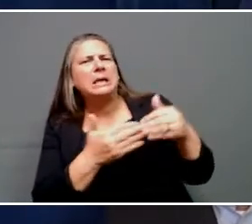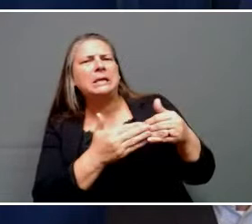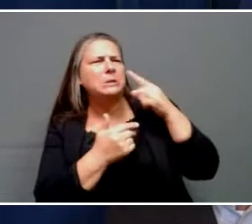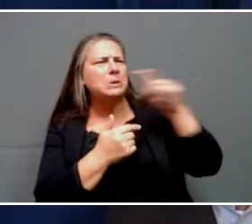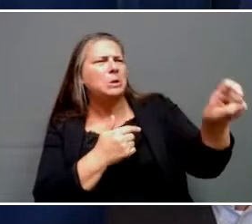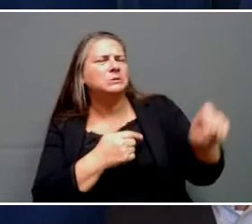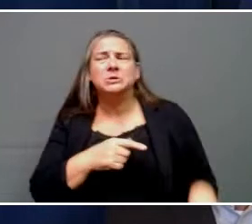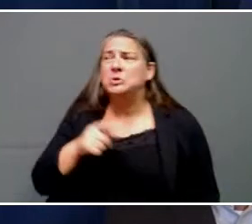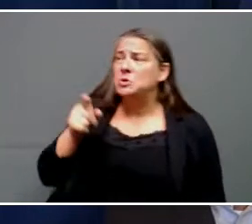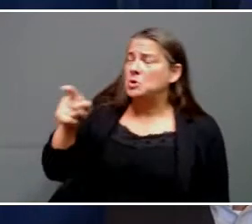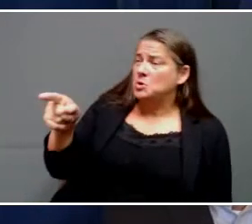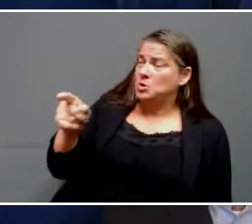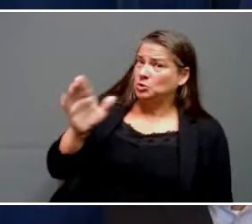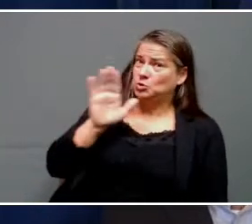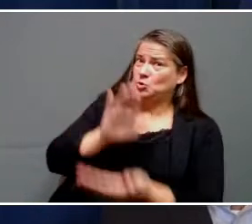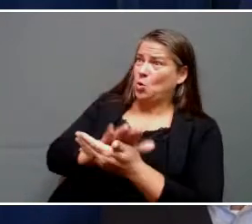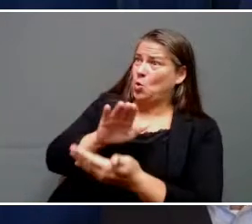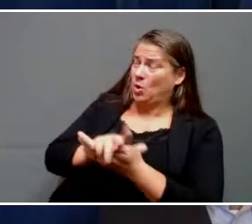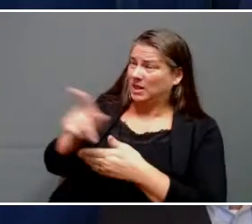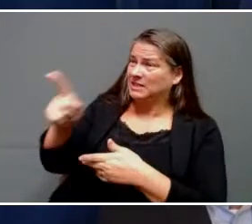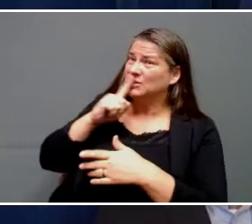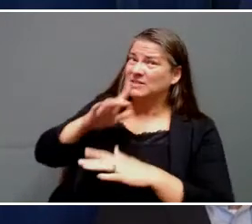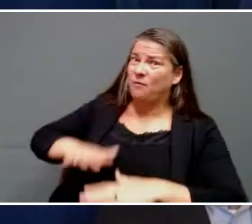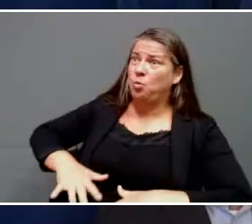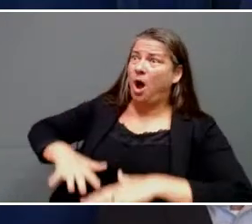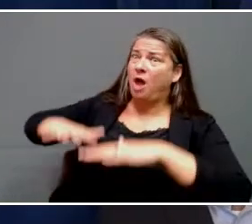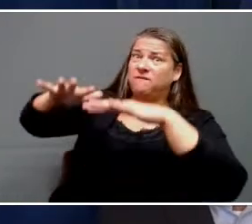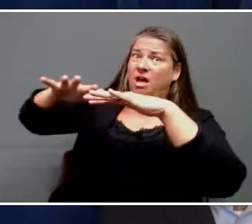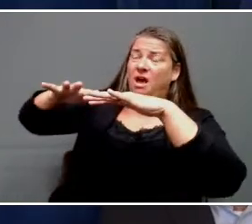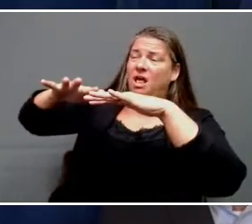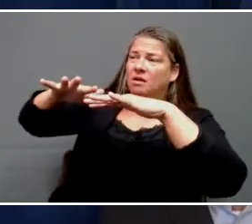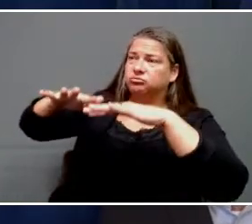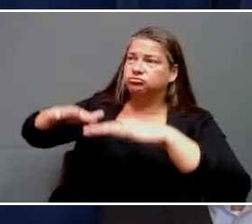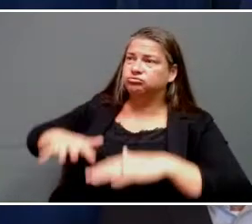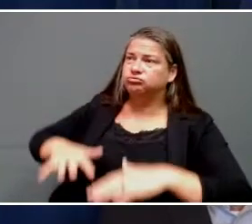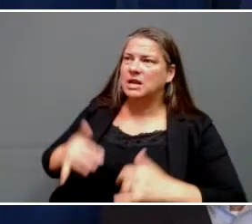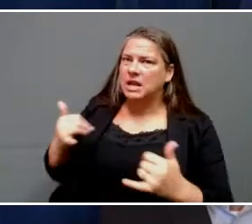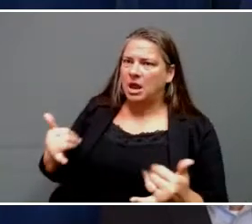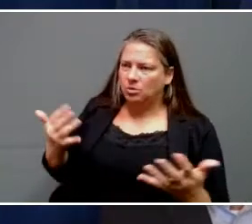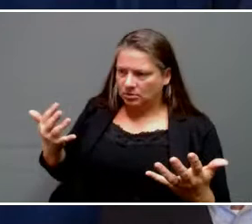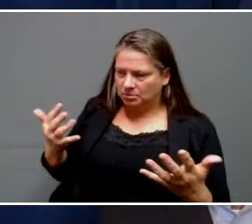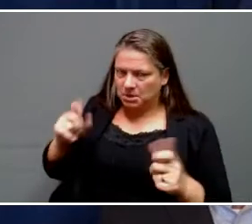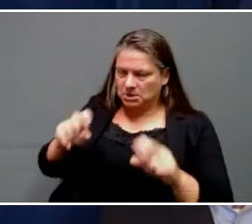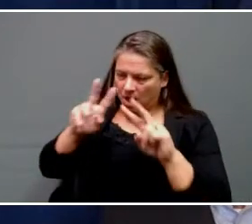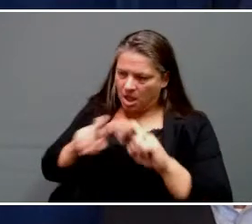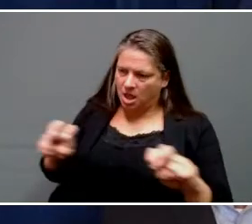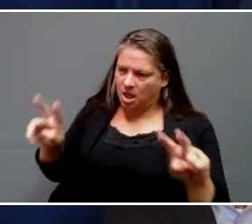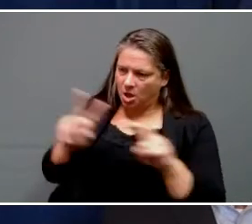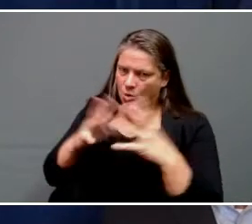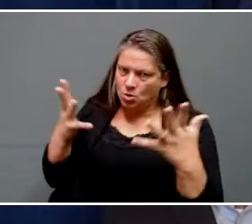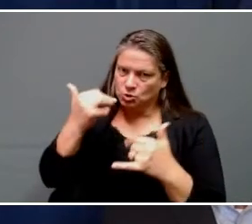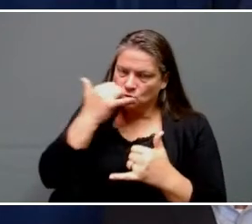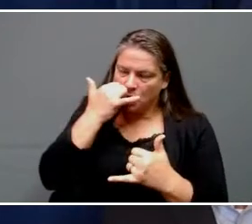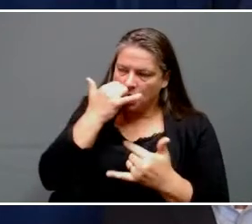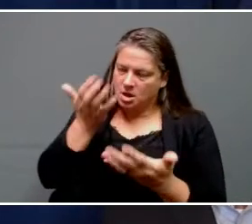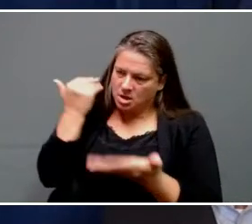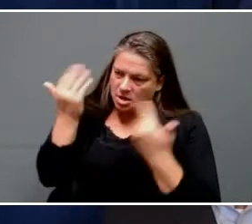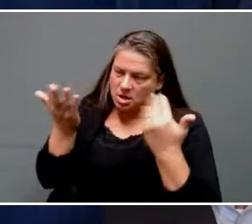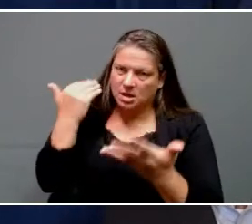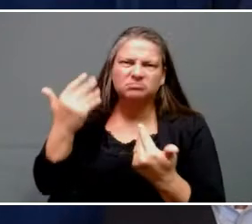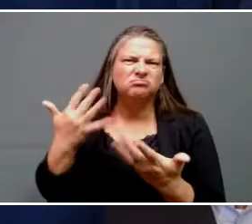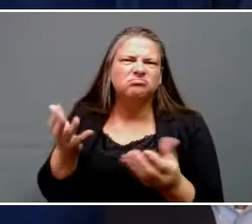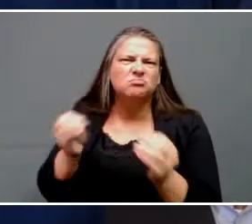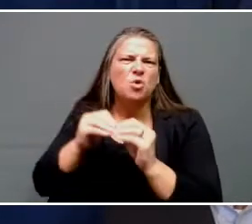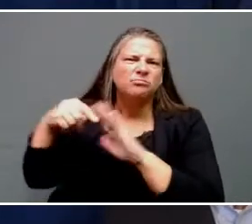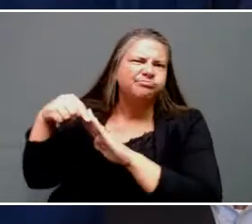to know what the extent of the damage is. So what we're here in this bill to deal with today, and the governor is correct because you